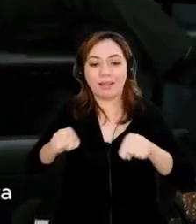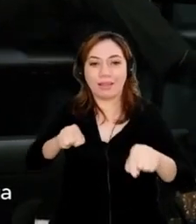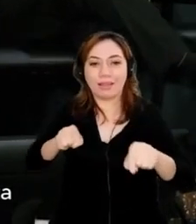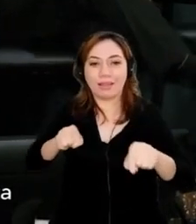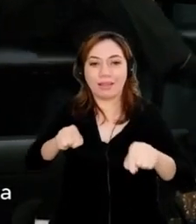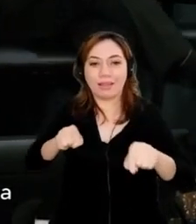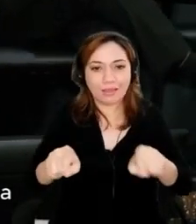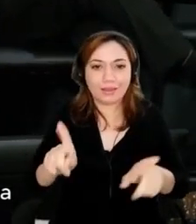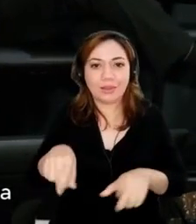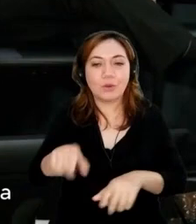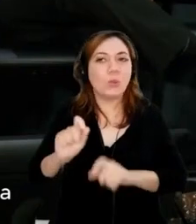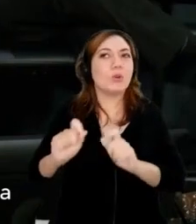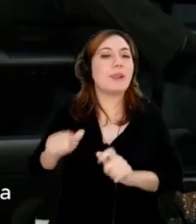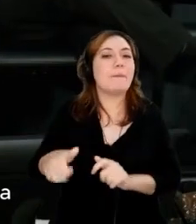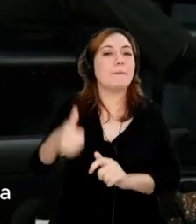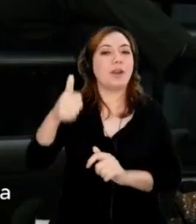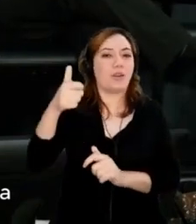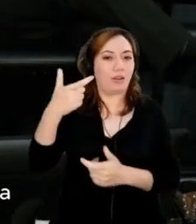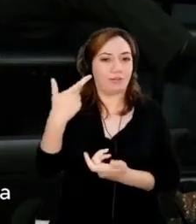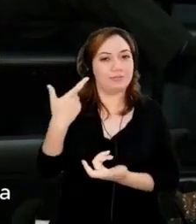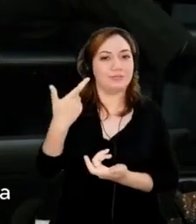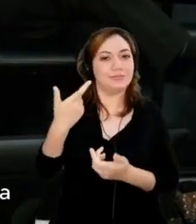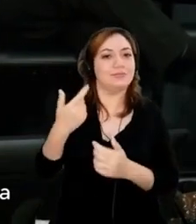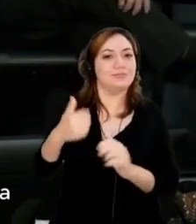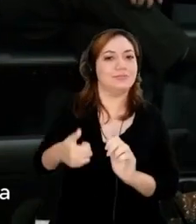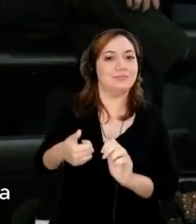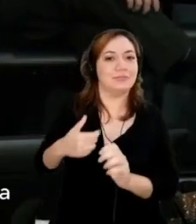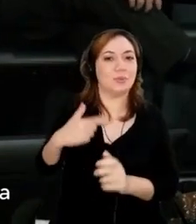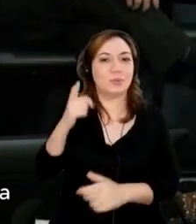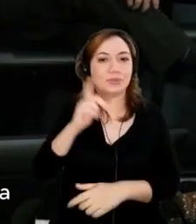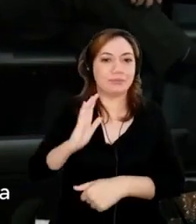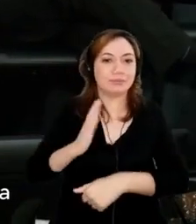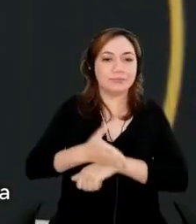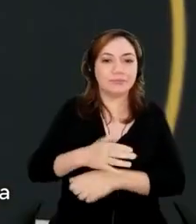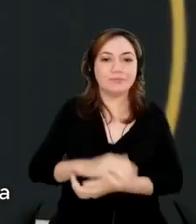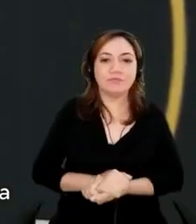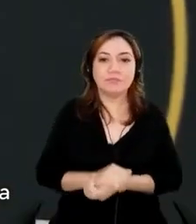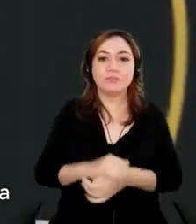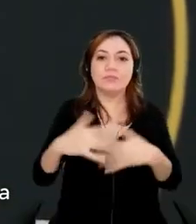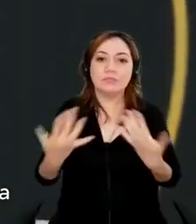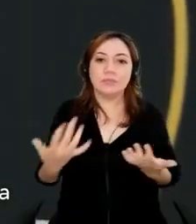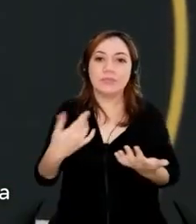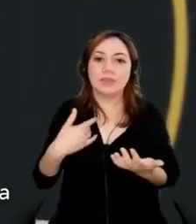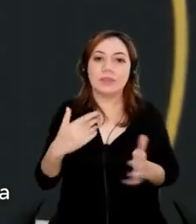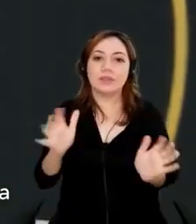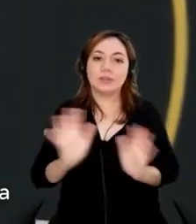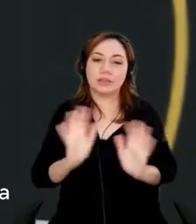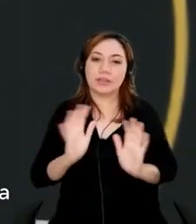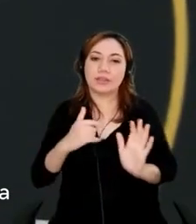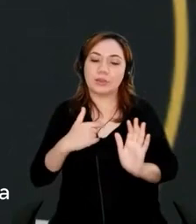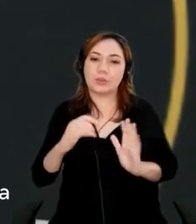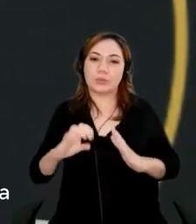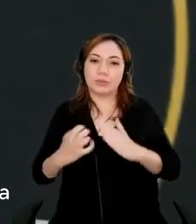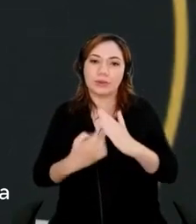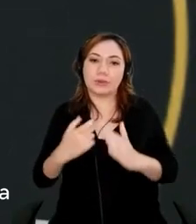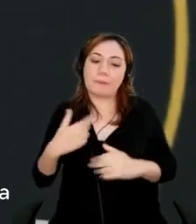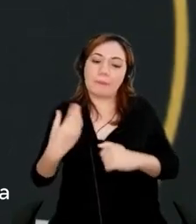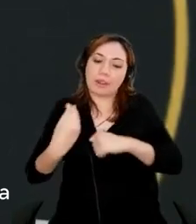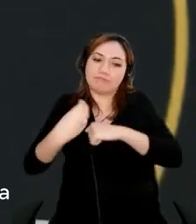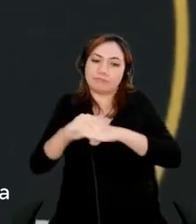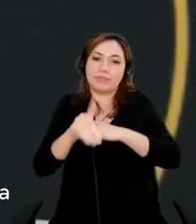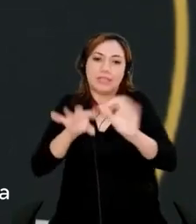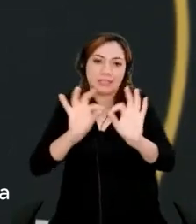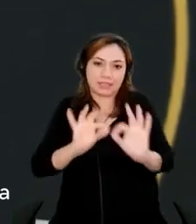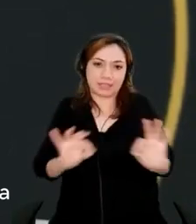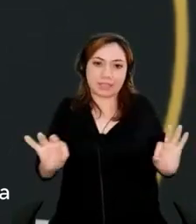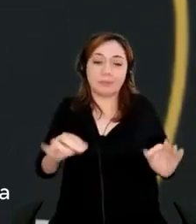For the risk-answered organization, we'll still use that definitely as one of them. So my recommendation is fairly simple. Try something small,